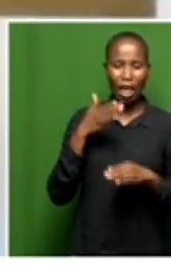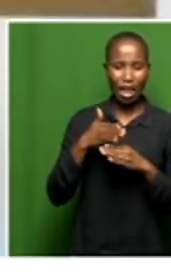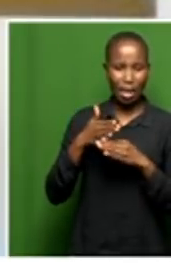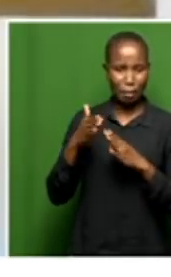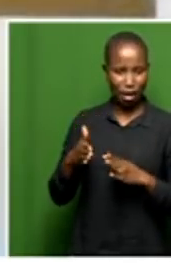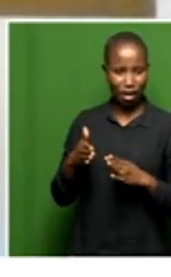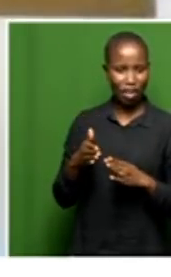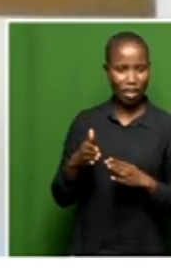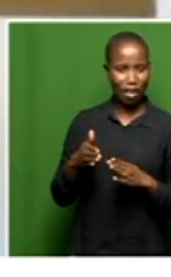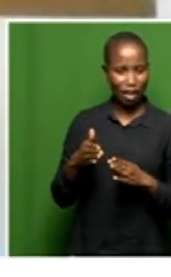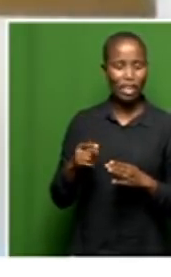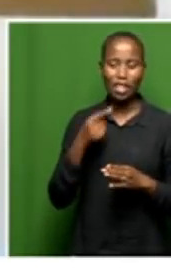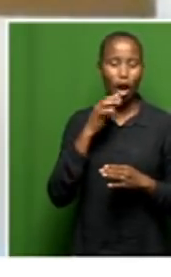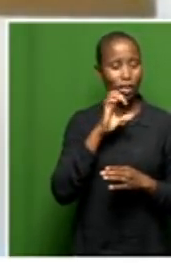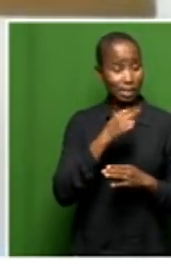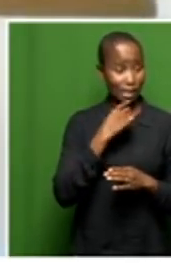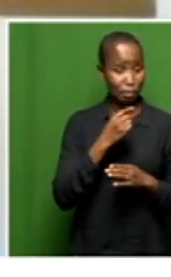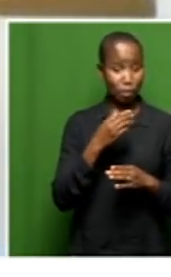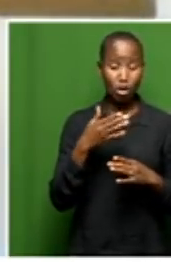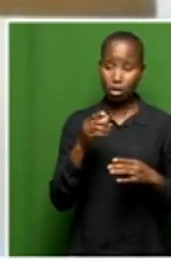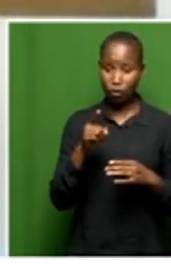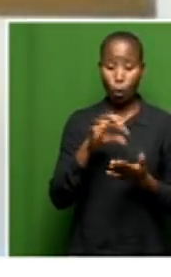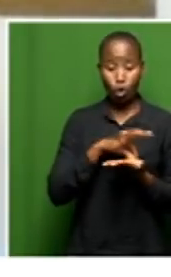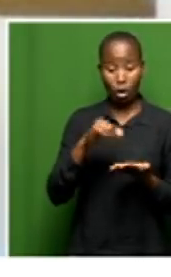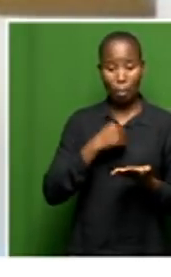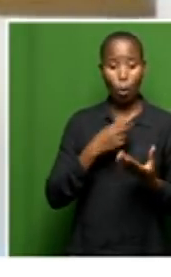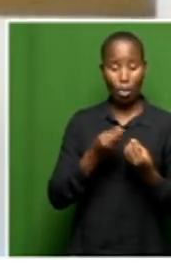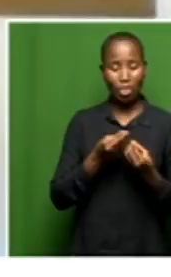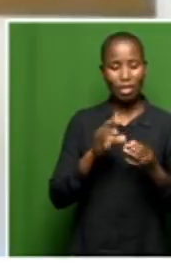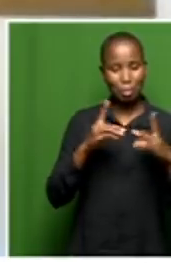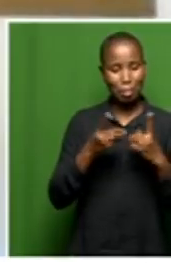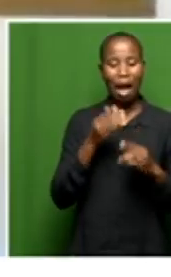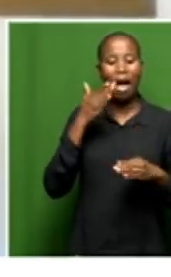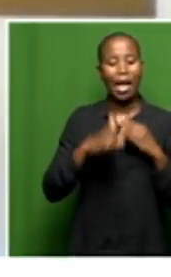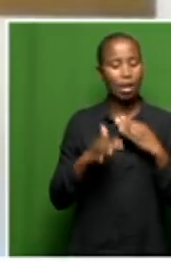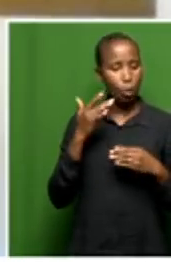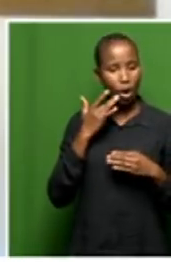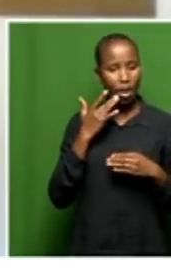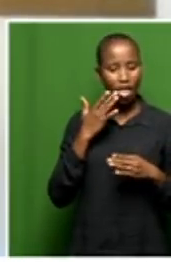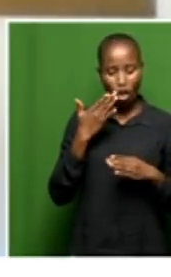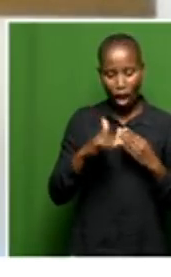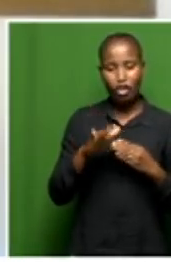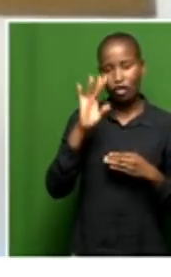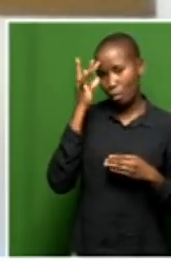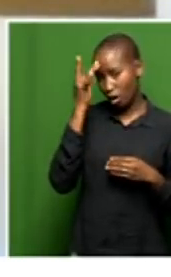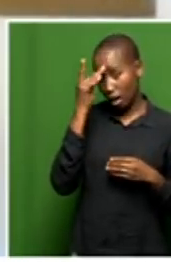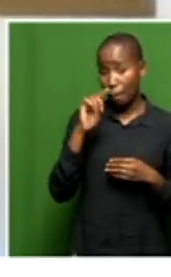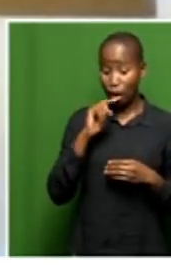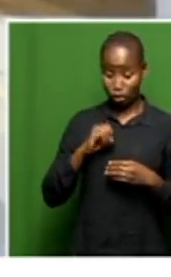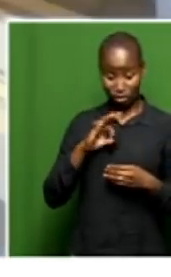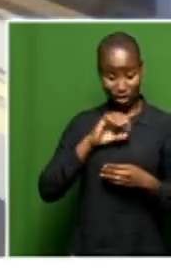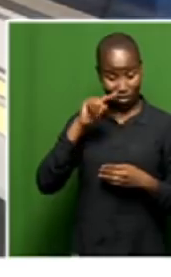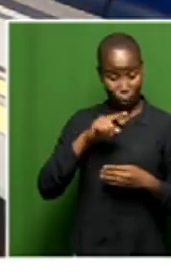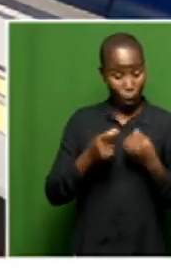members that my contract with the department ends the end of March. So I don't know what is going to happen to the staff. But let me